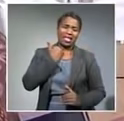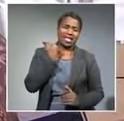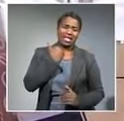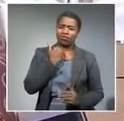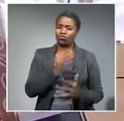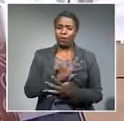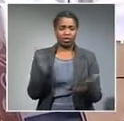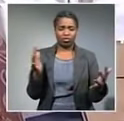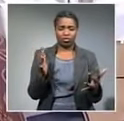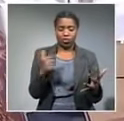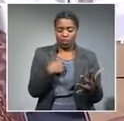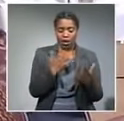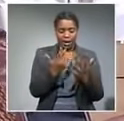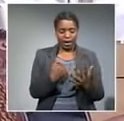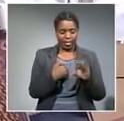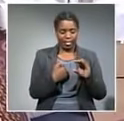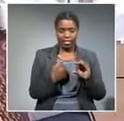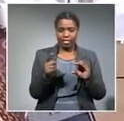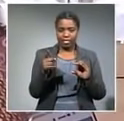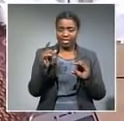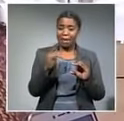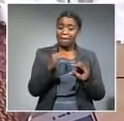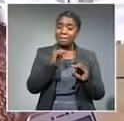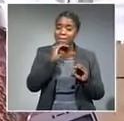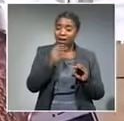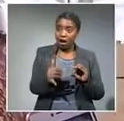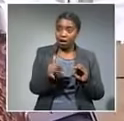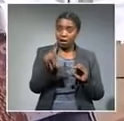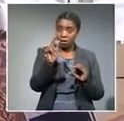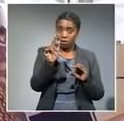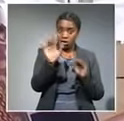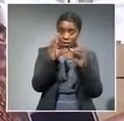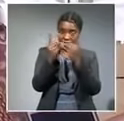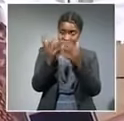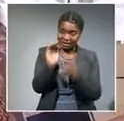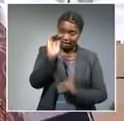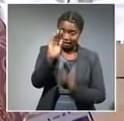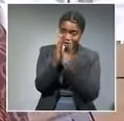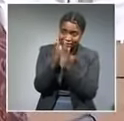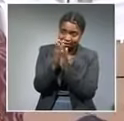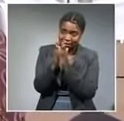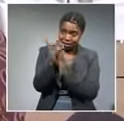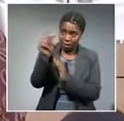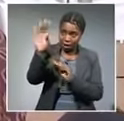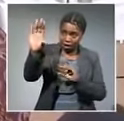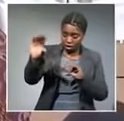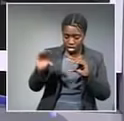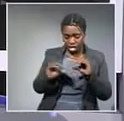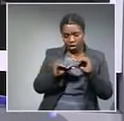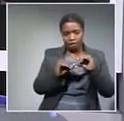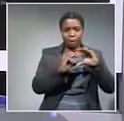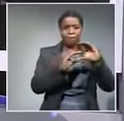what we have budget for hence then it means that we have to go back to national treasury to make sure that we ask for more funds